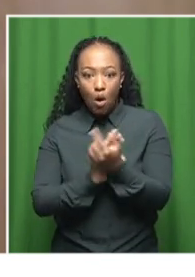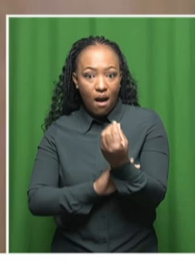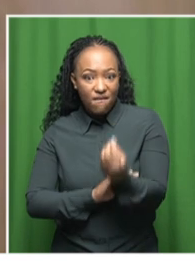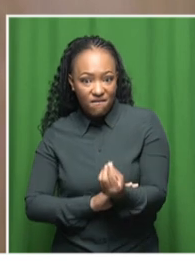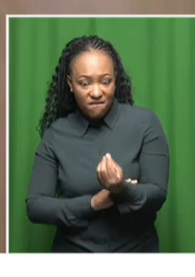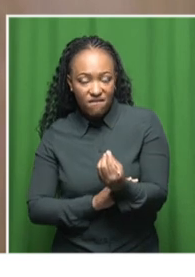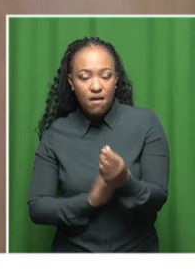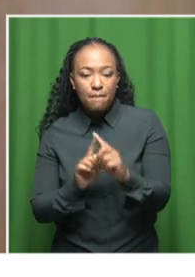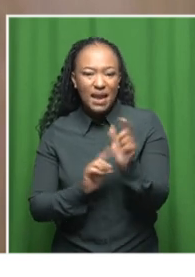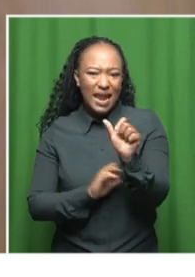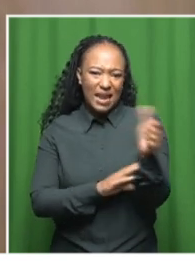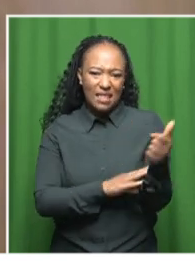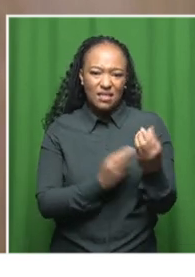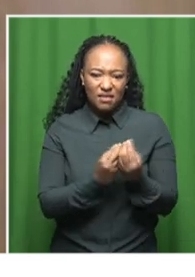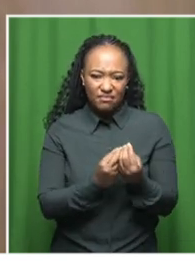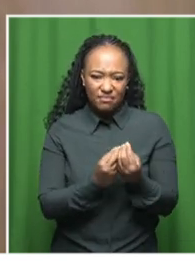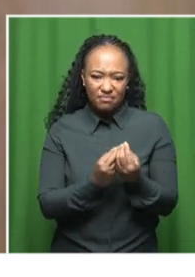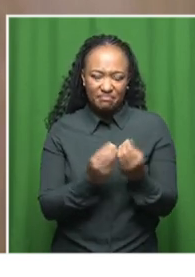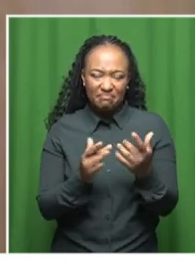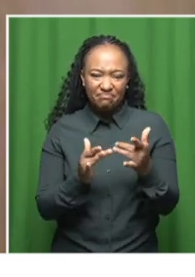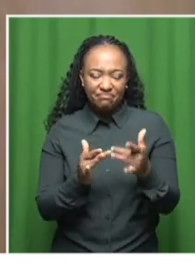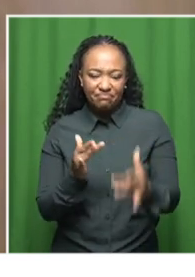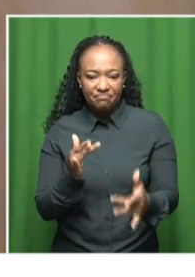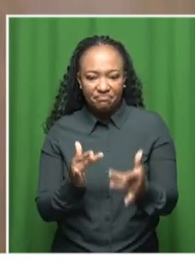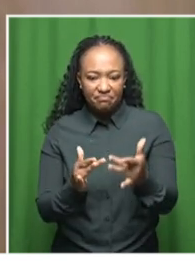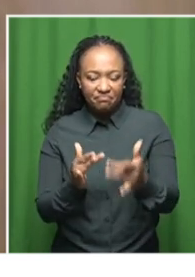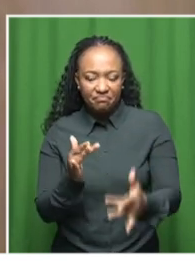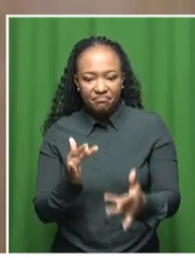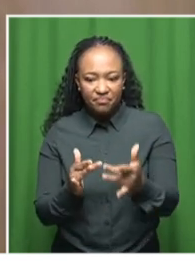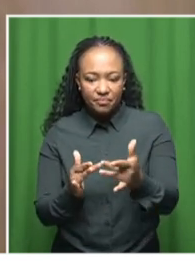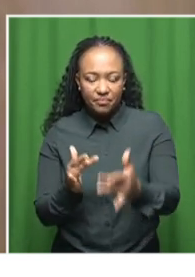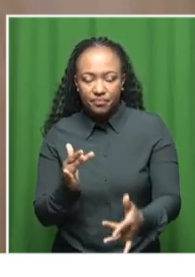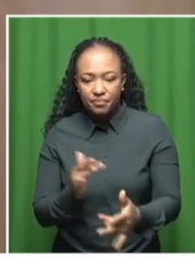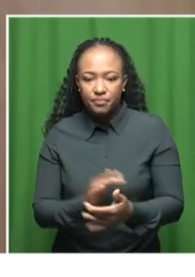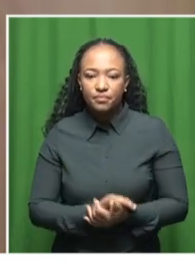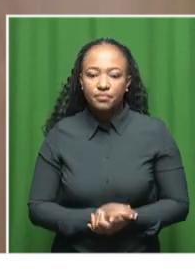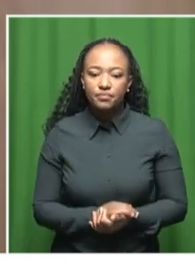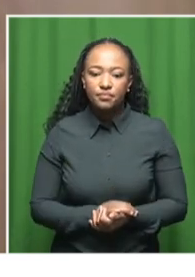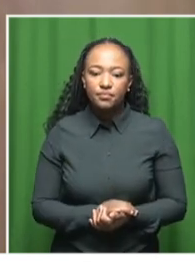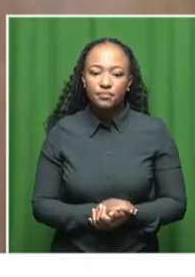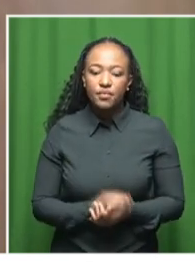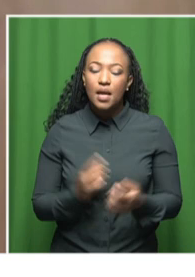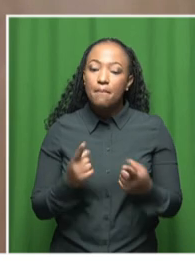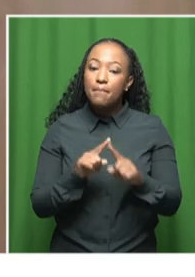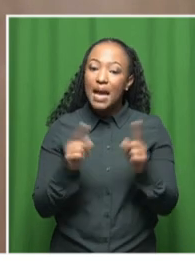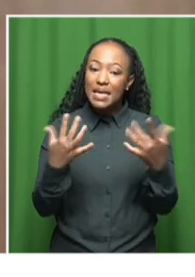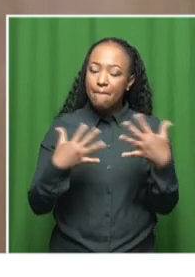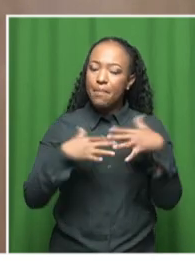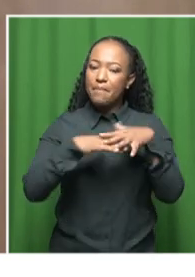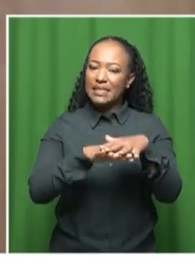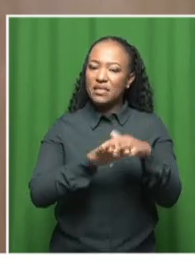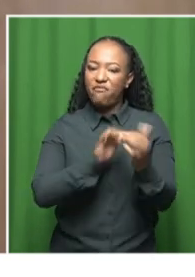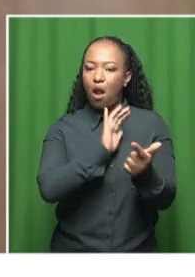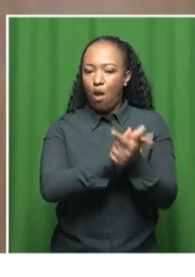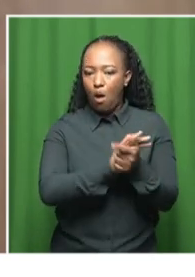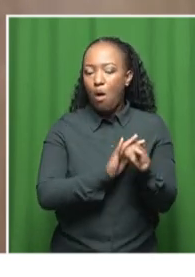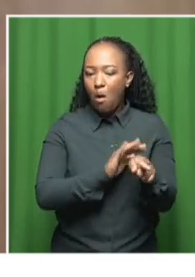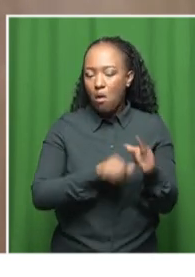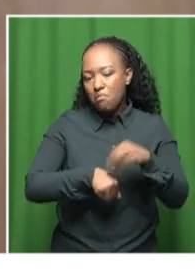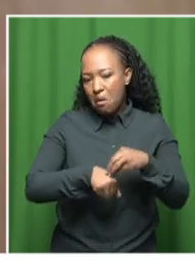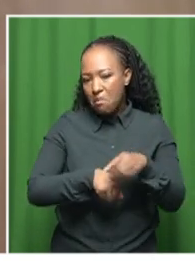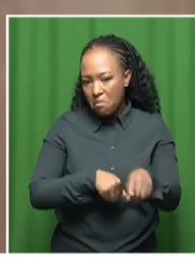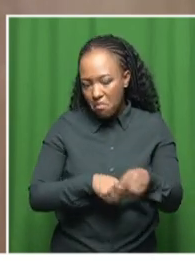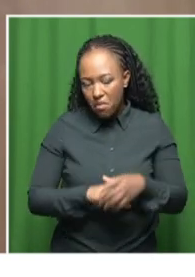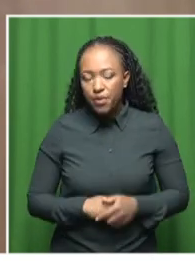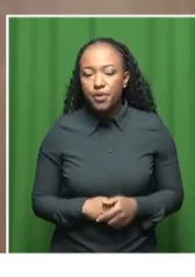implementation of the law might be a challenge. We have conversations